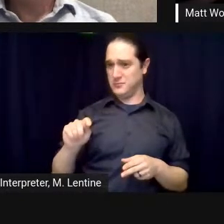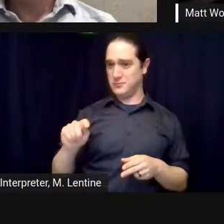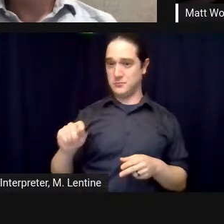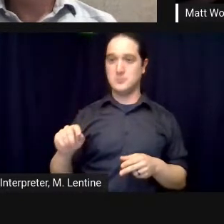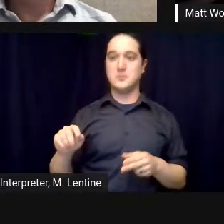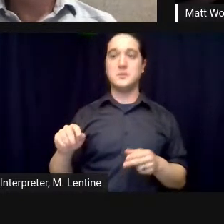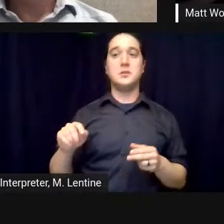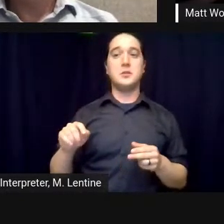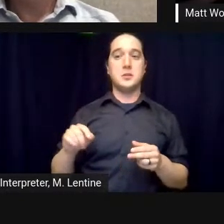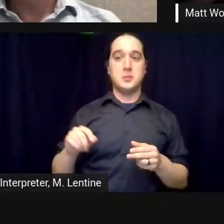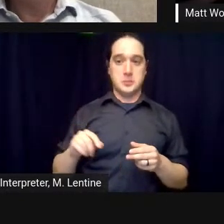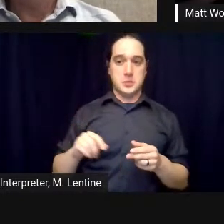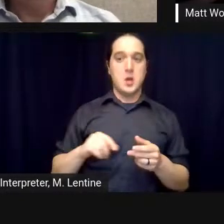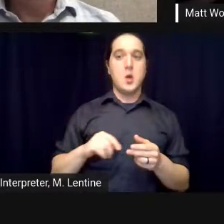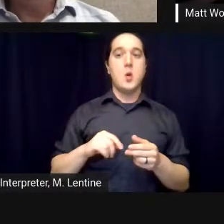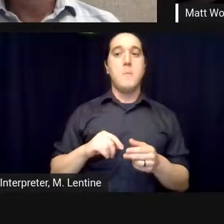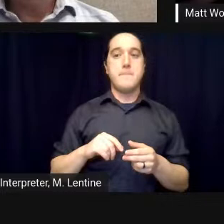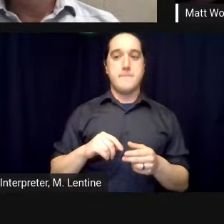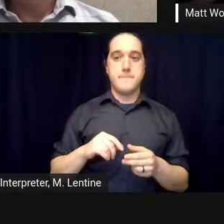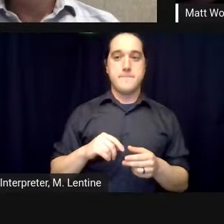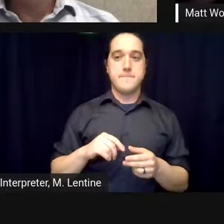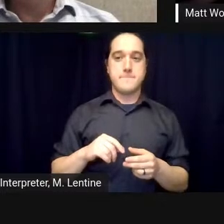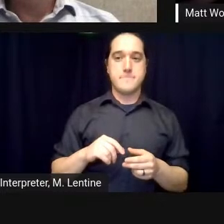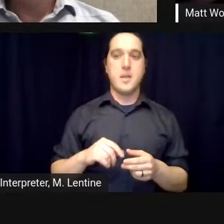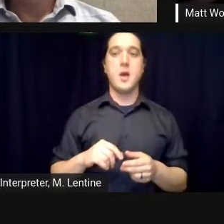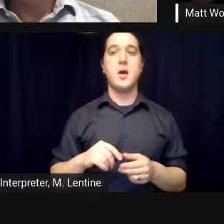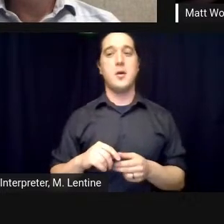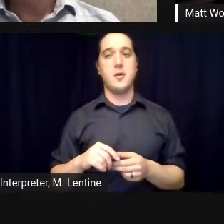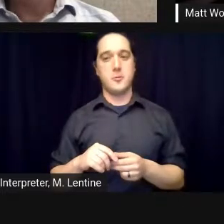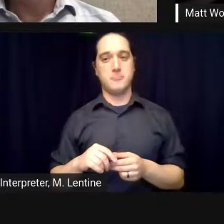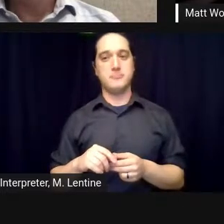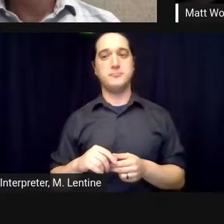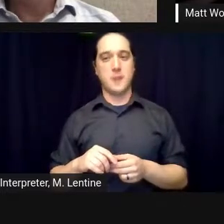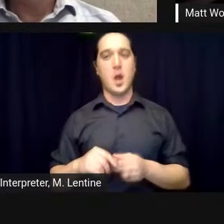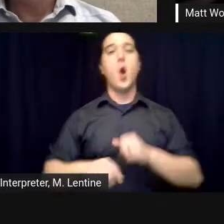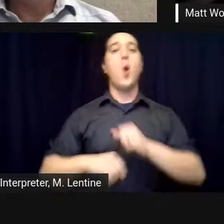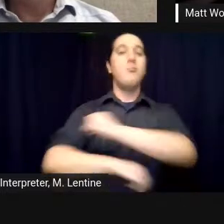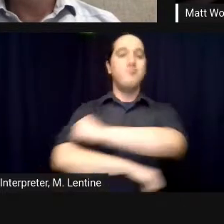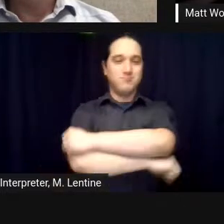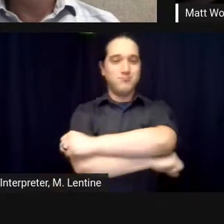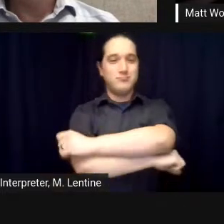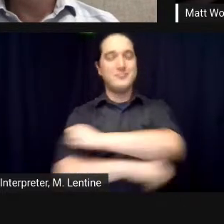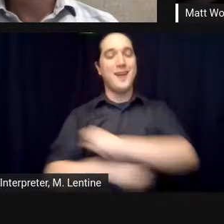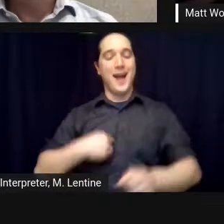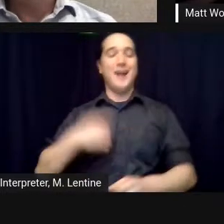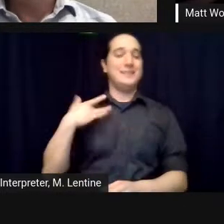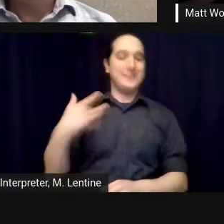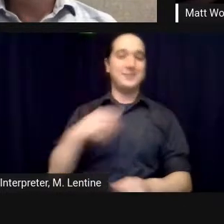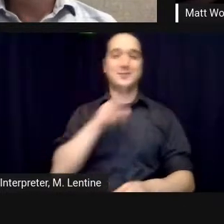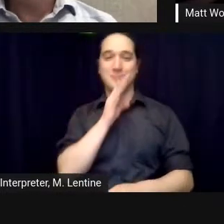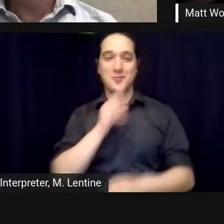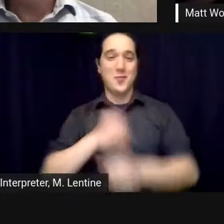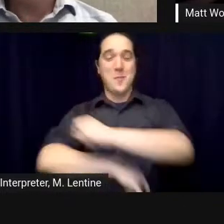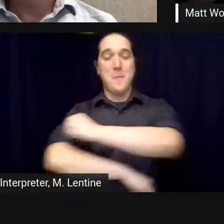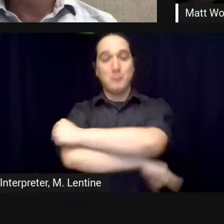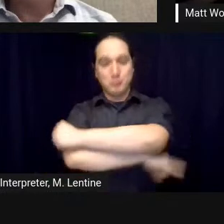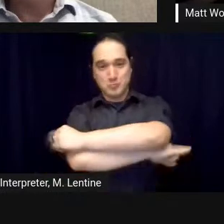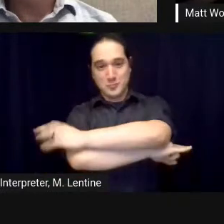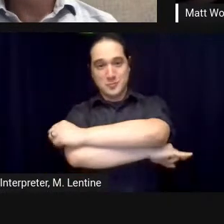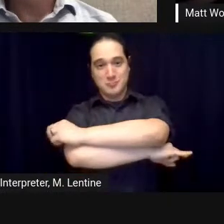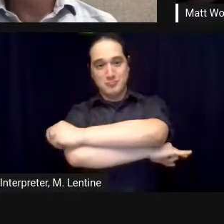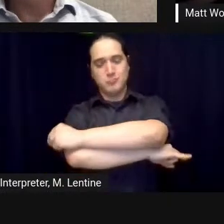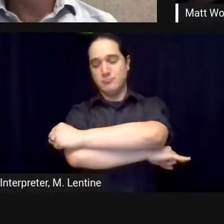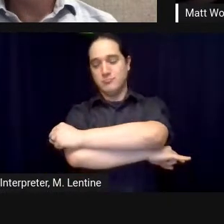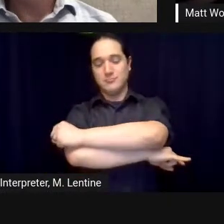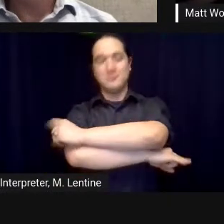the horse manure into compost and planting fruit trees and doing some good so for me from bullshit